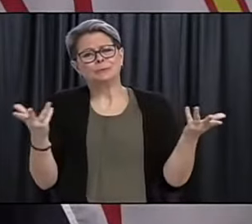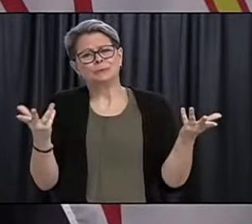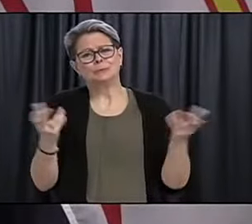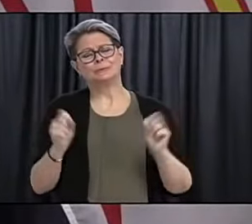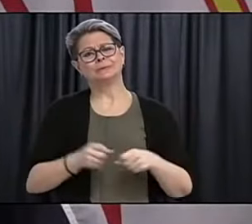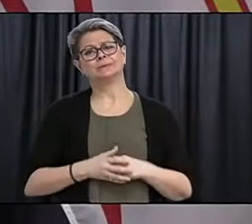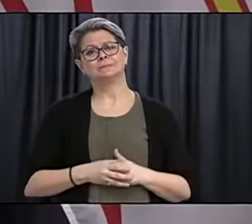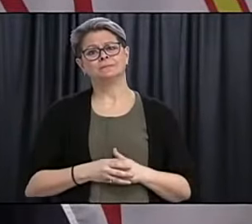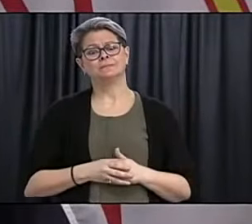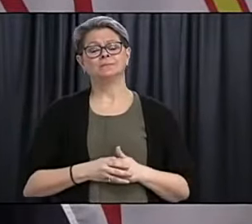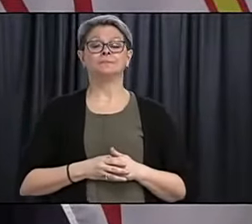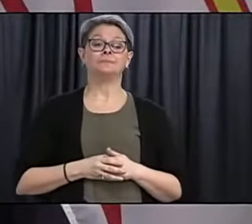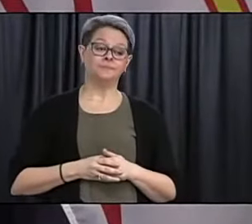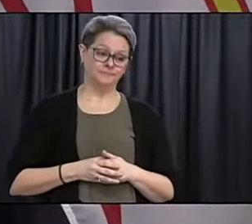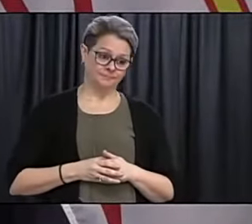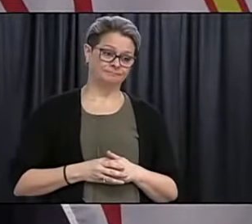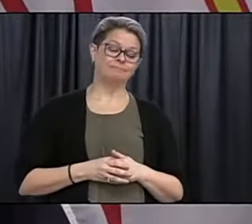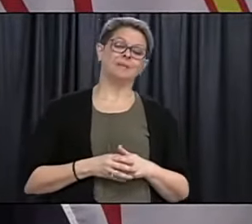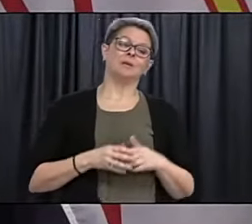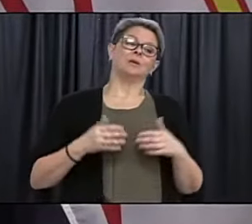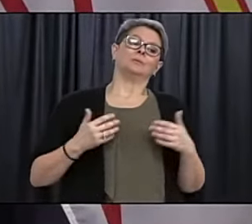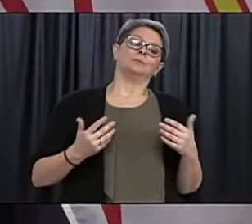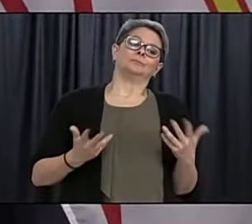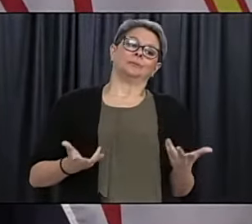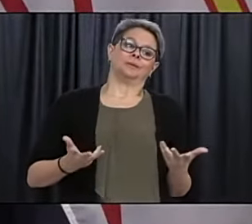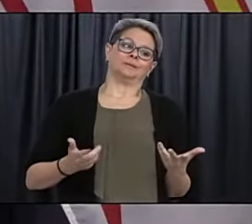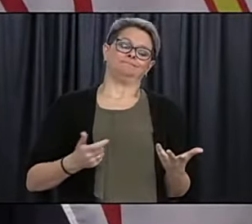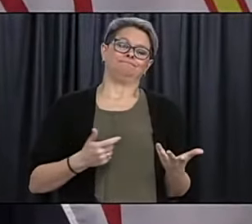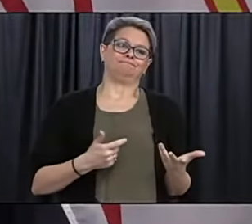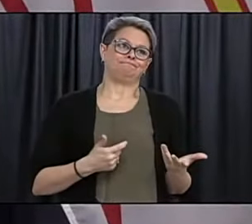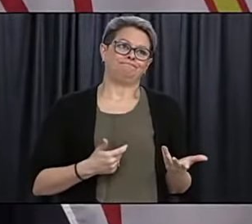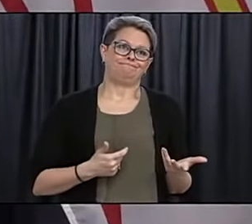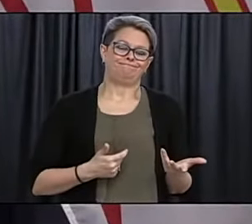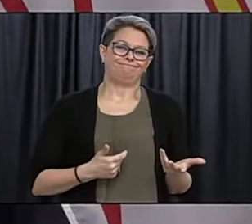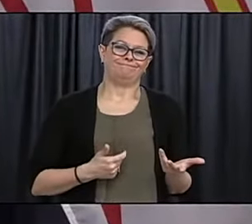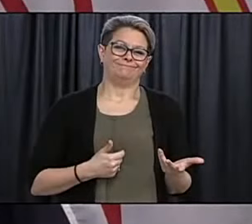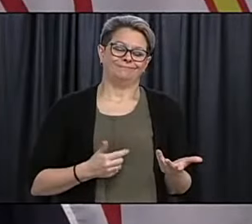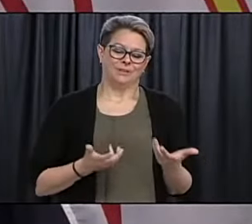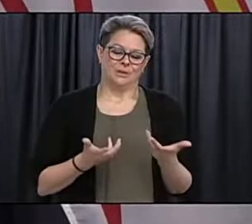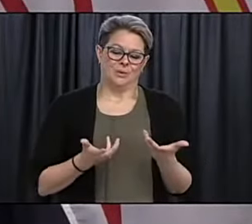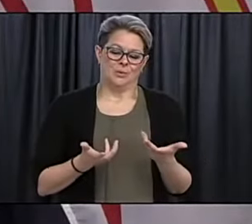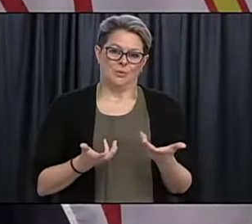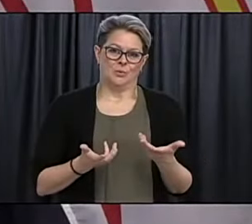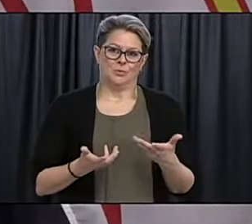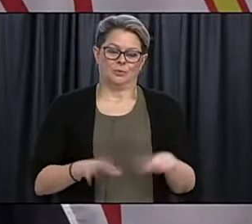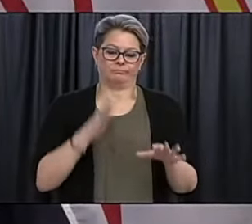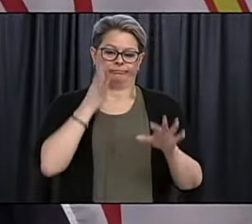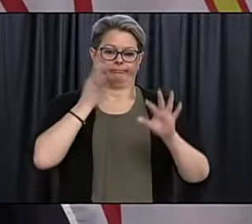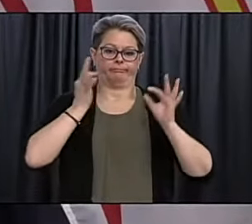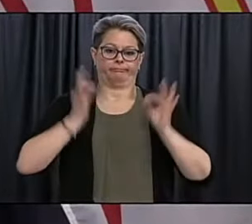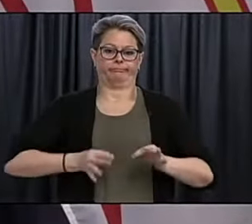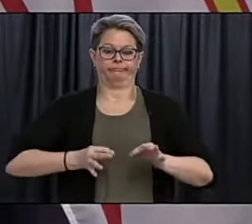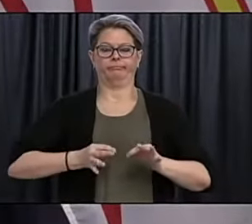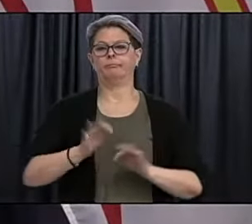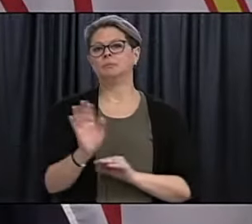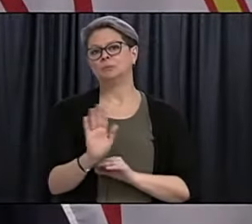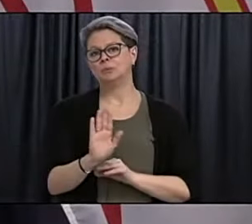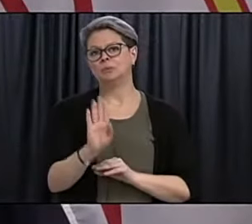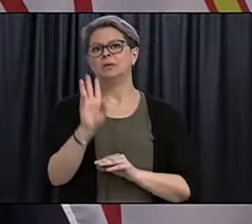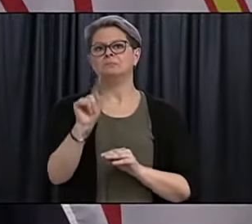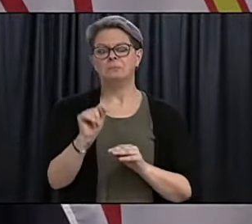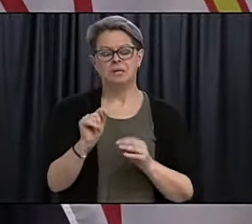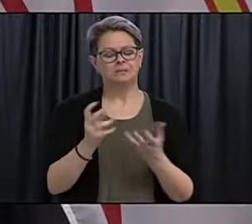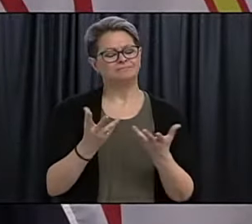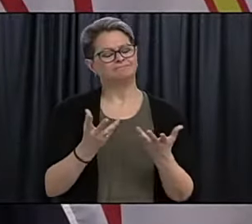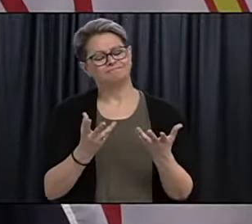So, someone, I mean, I certainly don't want to make a broad sweeping statement there, but I mean, there are a